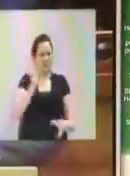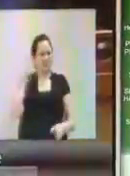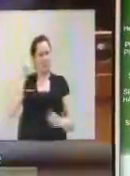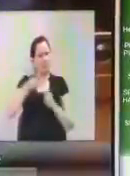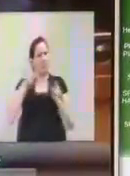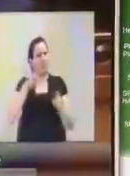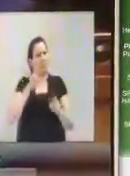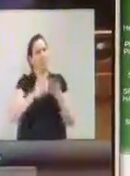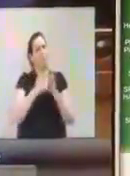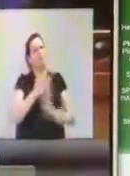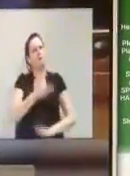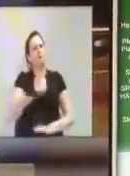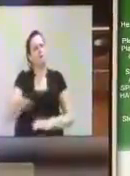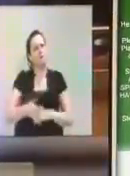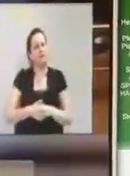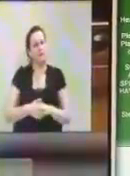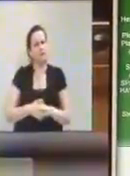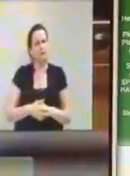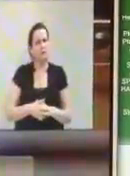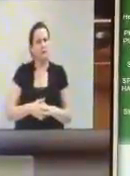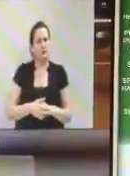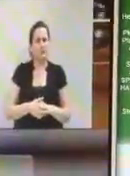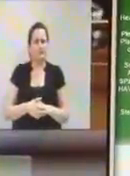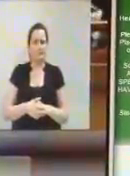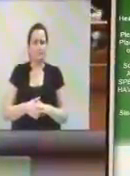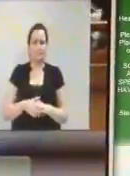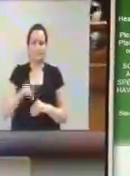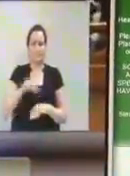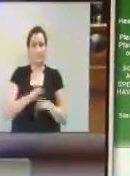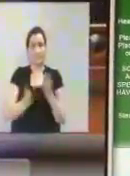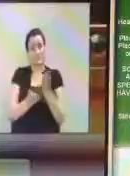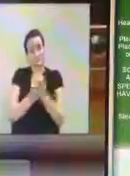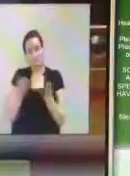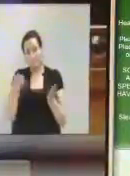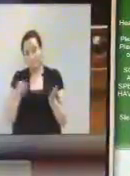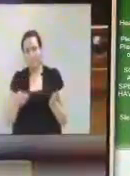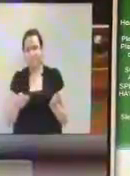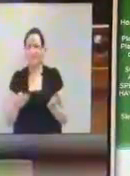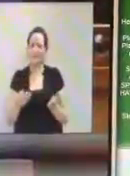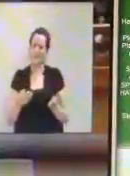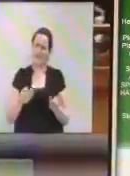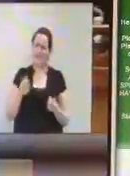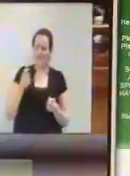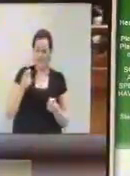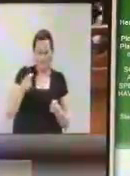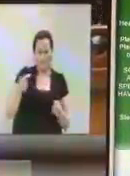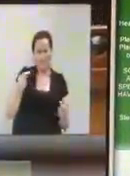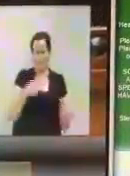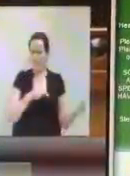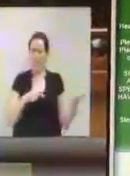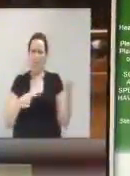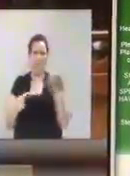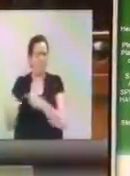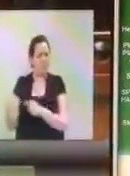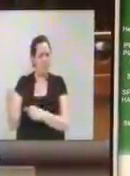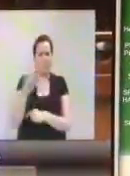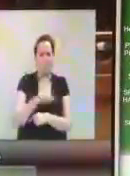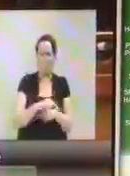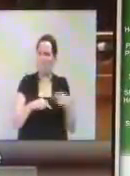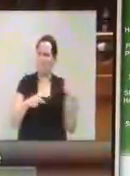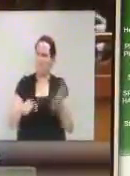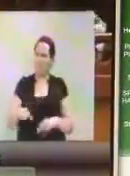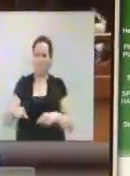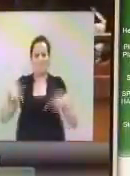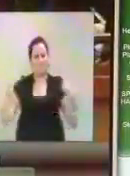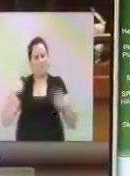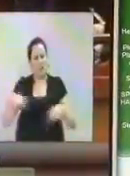The amendment bill has been wrecked with controversy since its inception. It has been the subject of heated